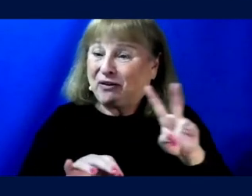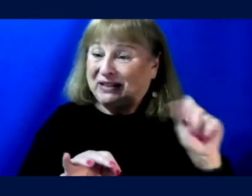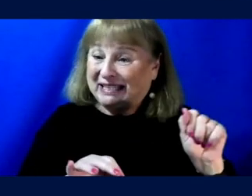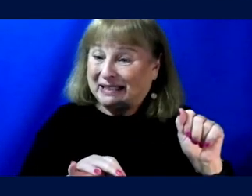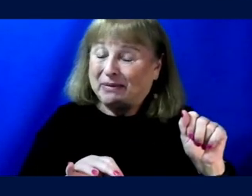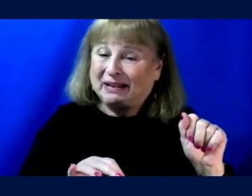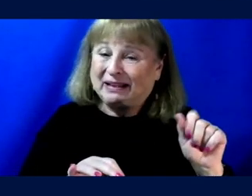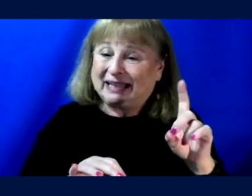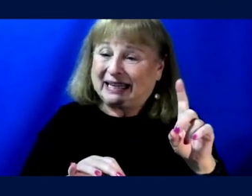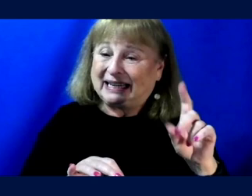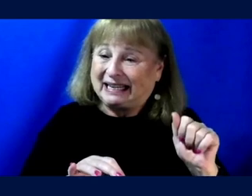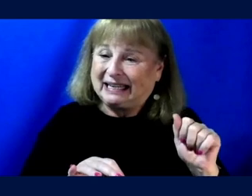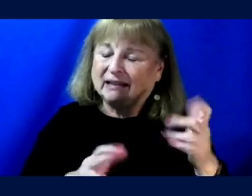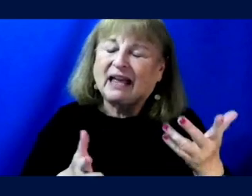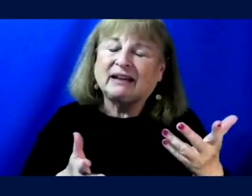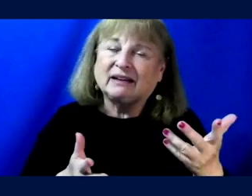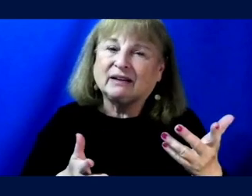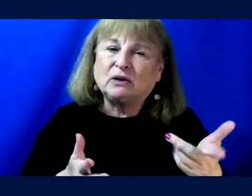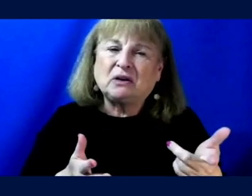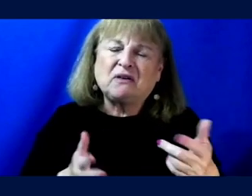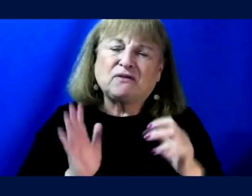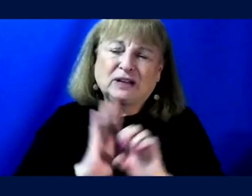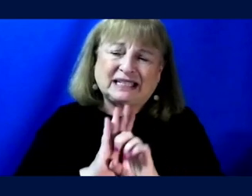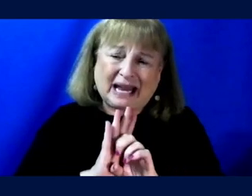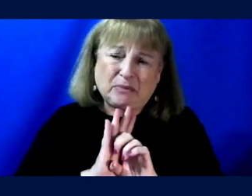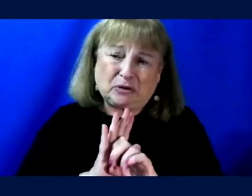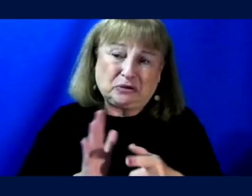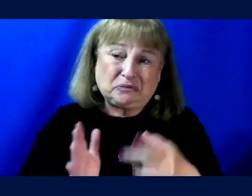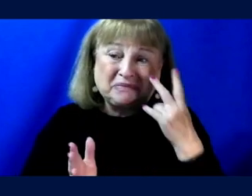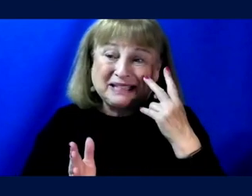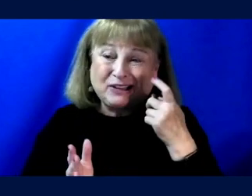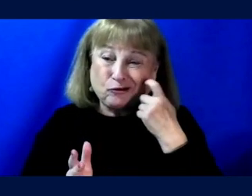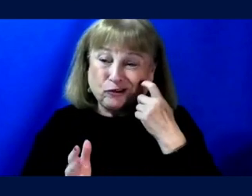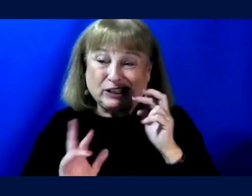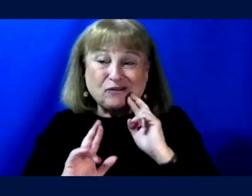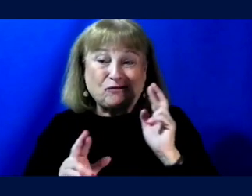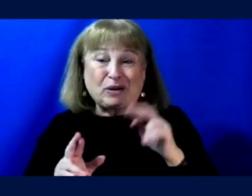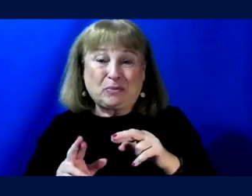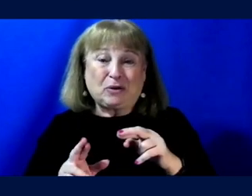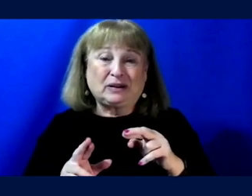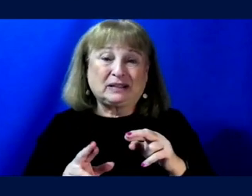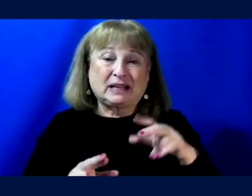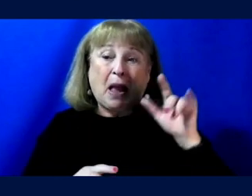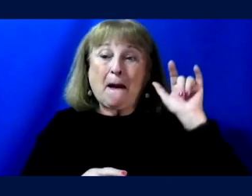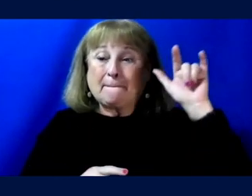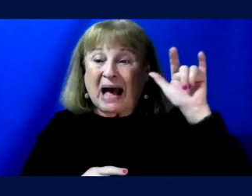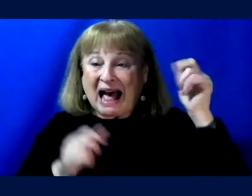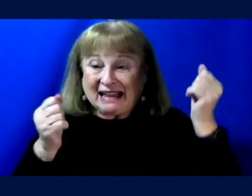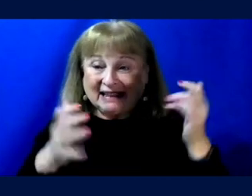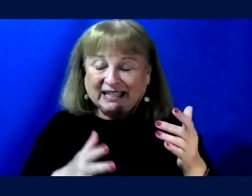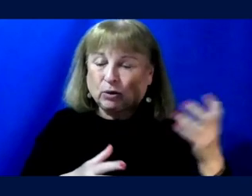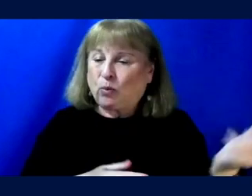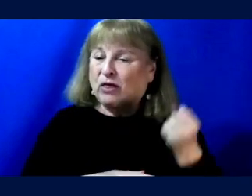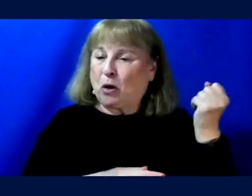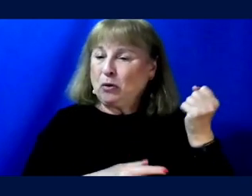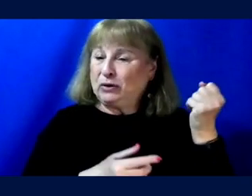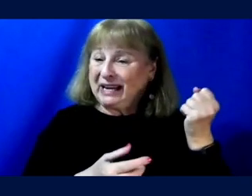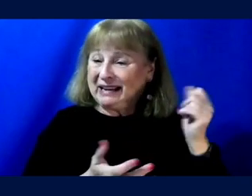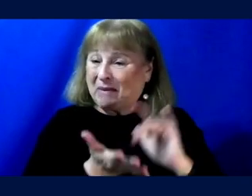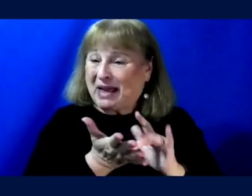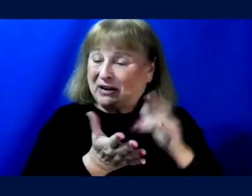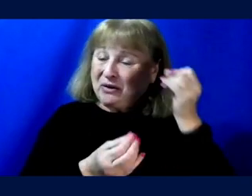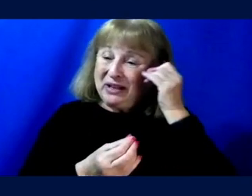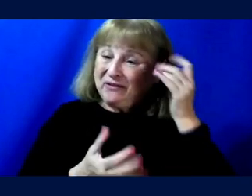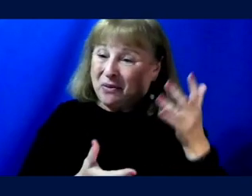spaces. Uh, for instance, you've, uh, you've probably seen the recent reports of, you know, pilots withholding medical information, uh,